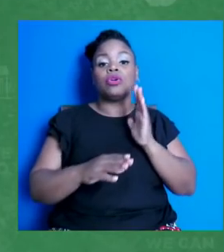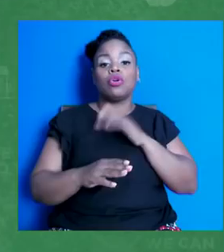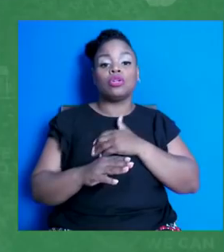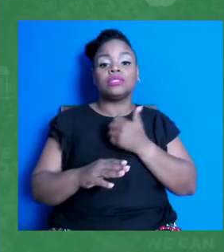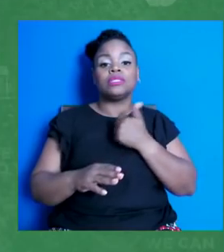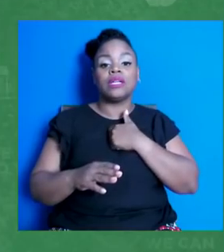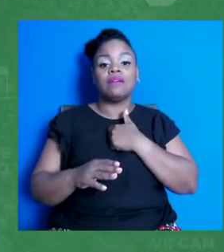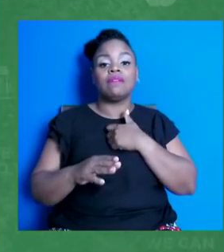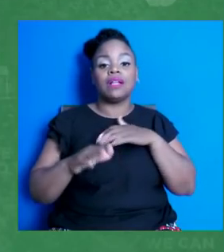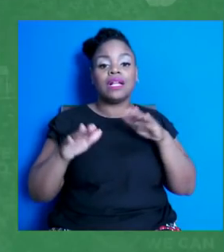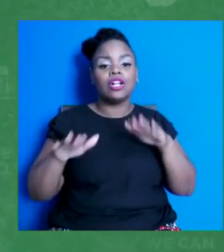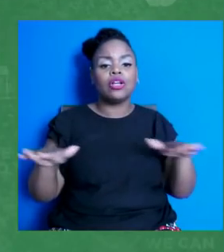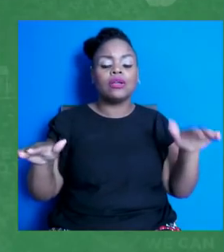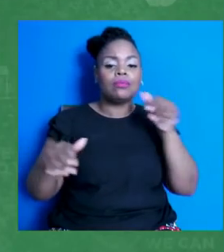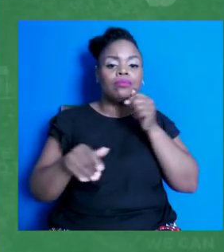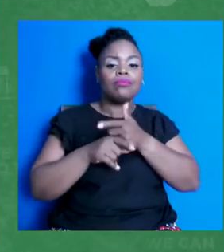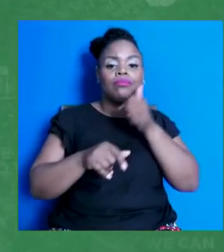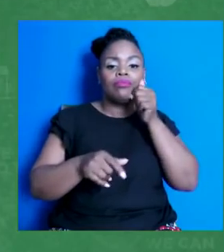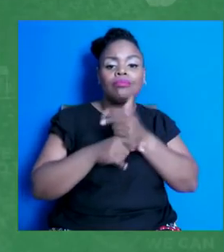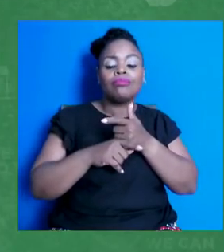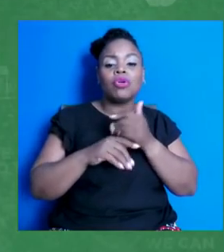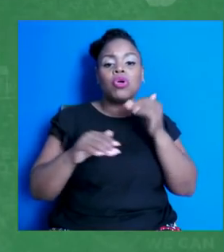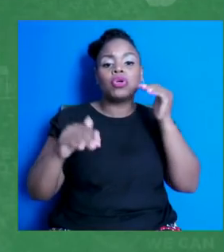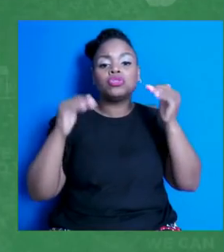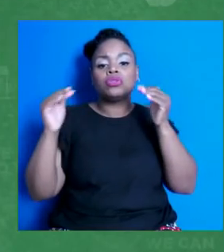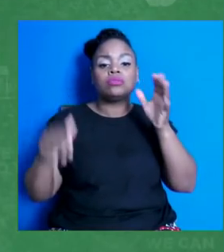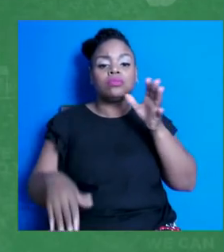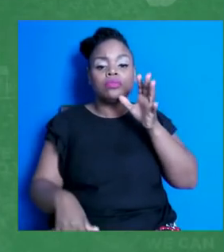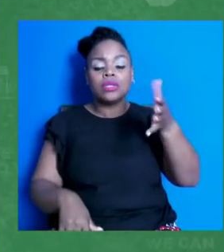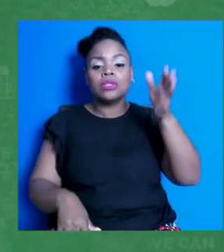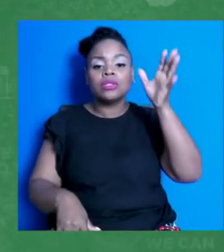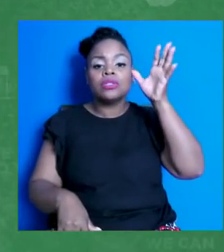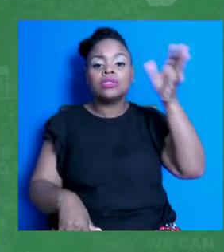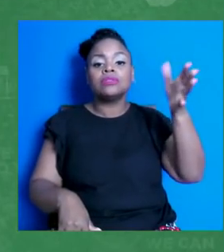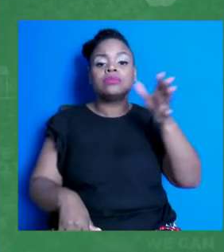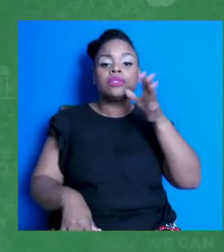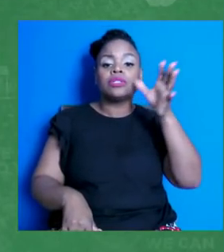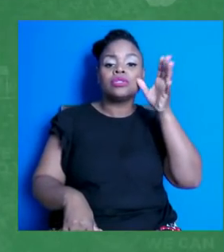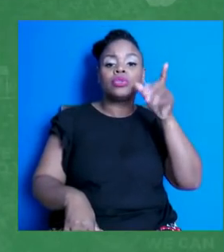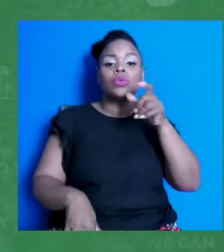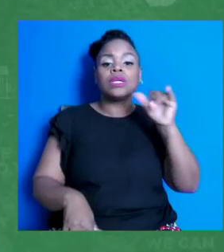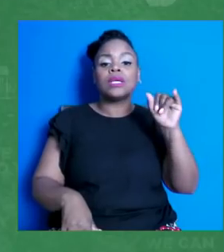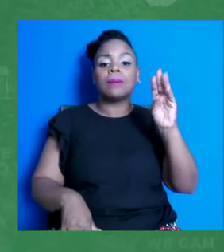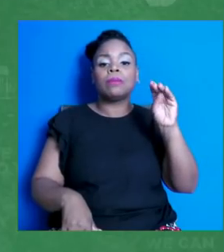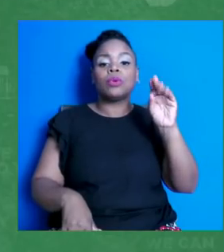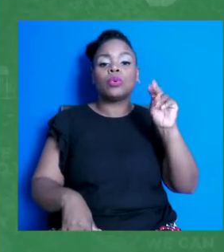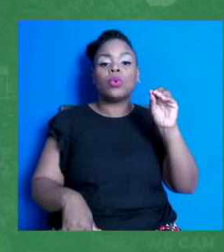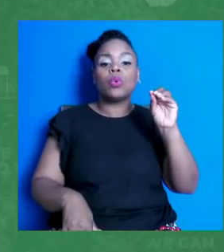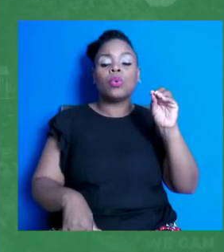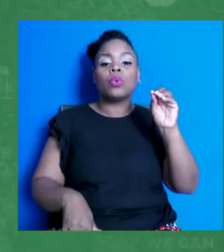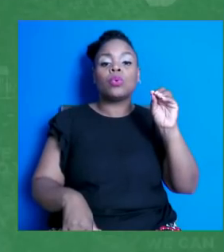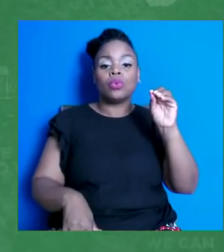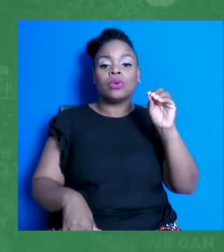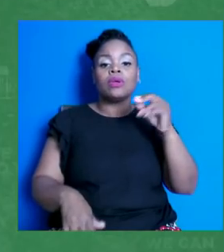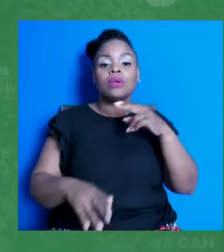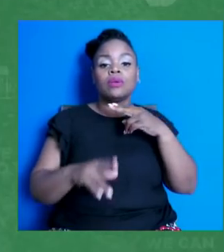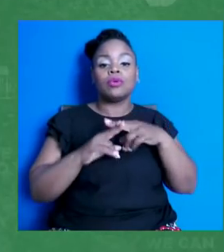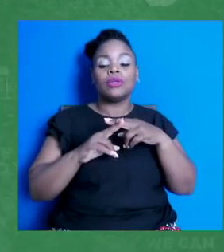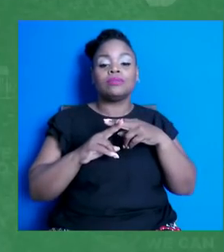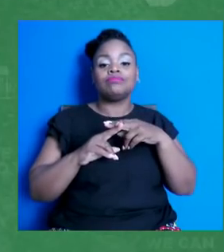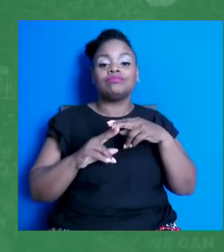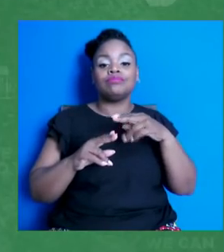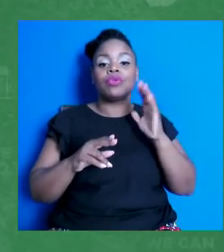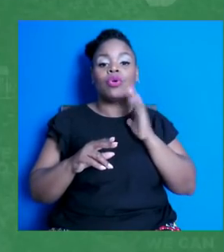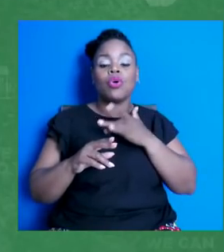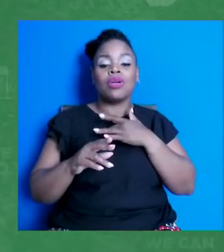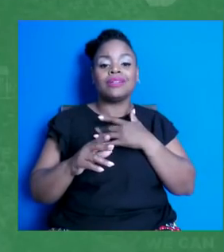those who are immunocompromised and living in fear. The Delta variant has been raging across our country. Our heart goes up to Kaya Morris, a healthy